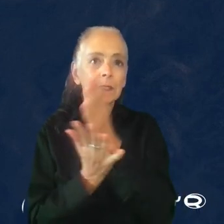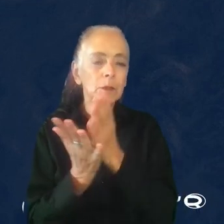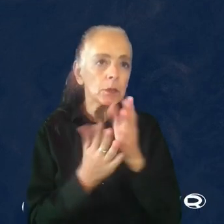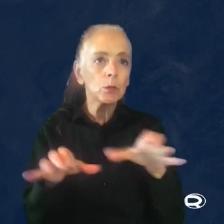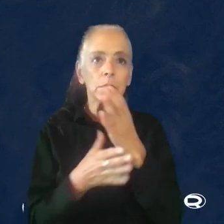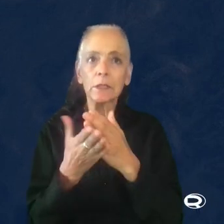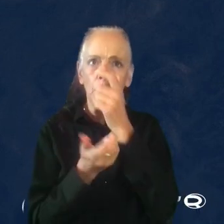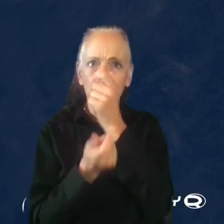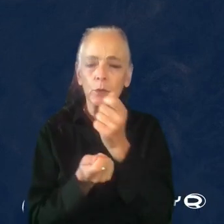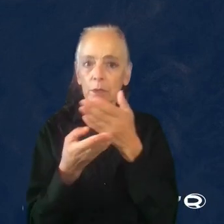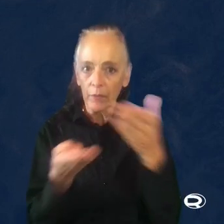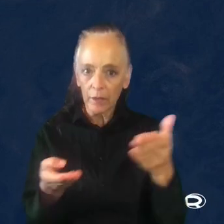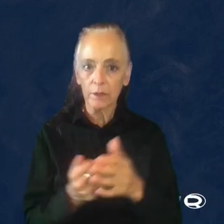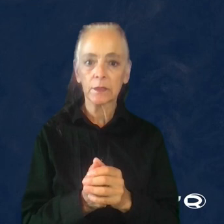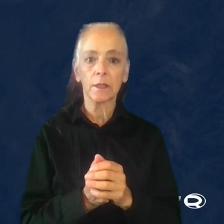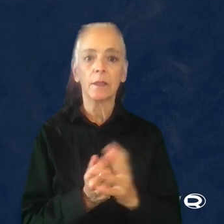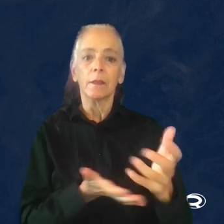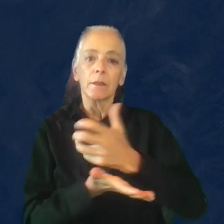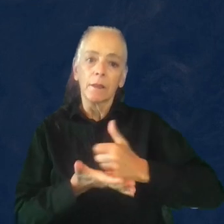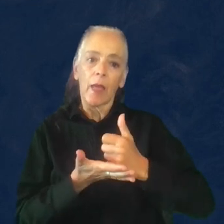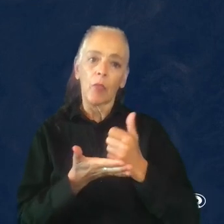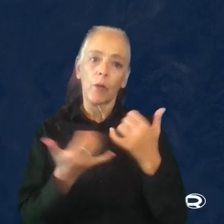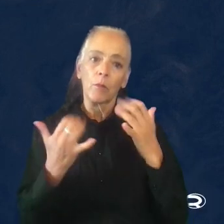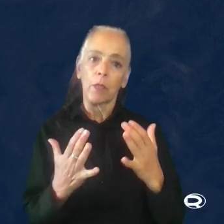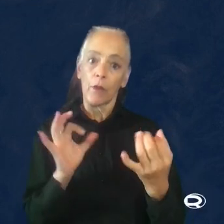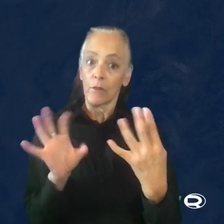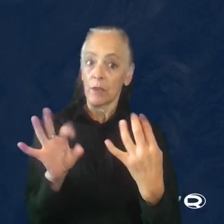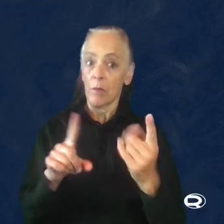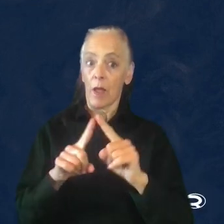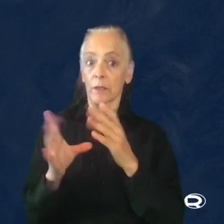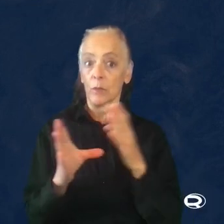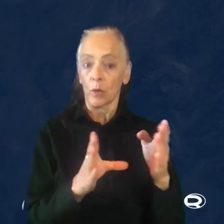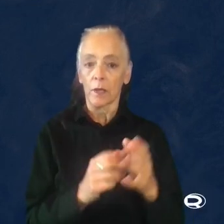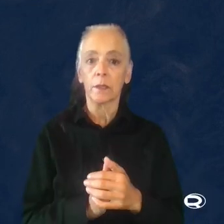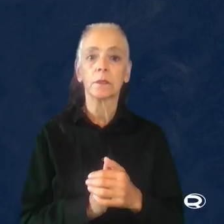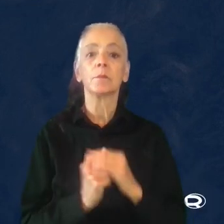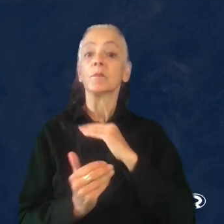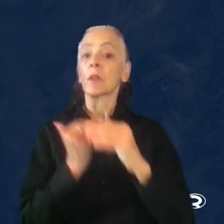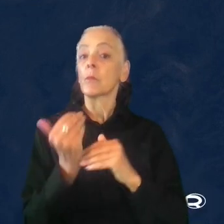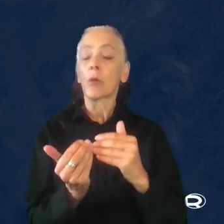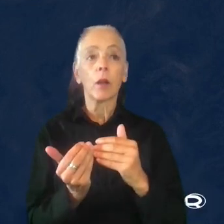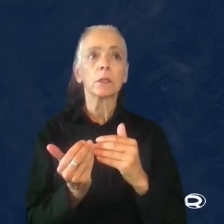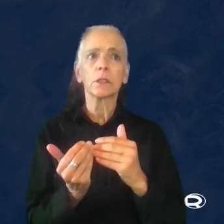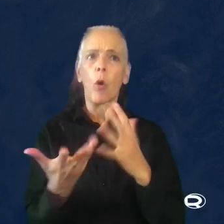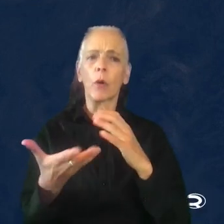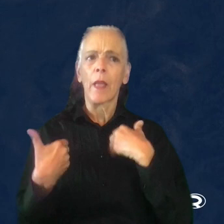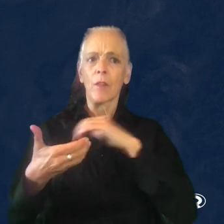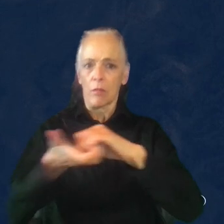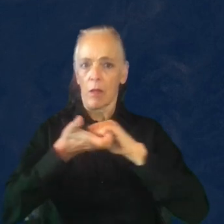some very interesting things and gathering player feedback in different ways. The process was already very collaborative.